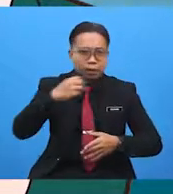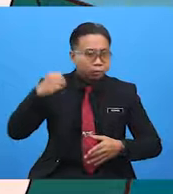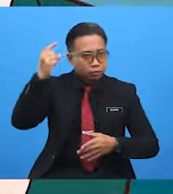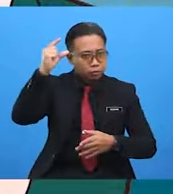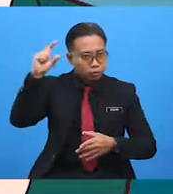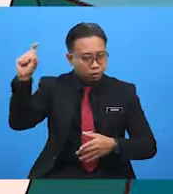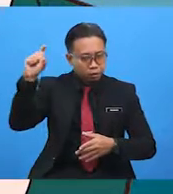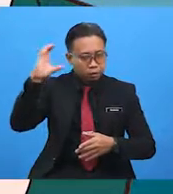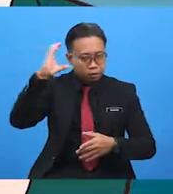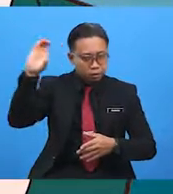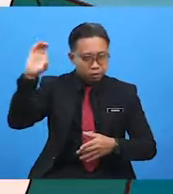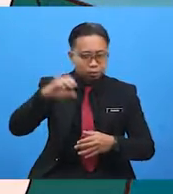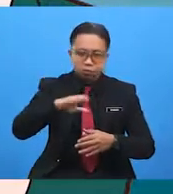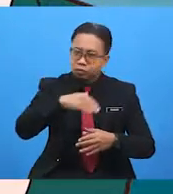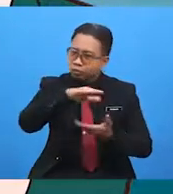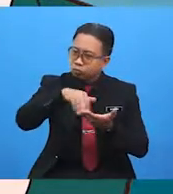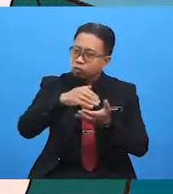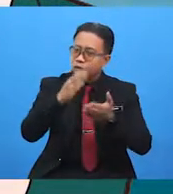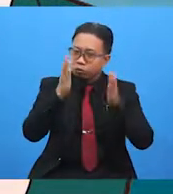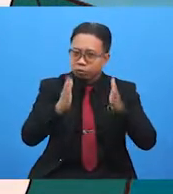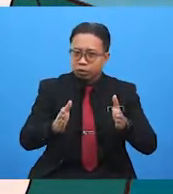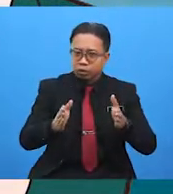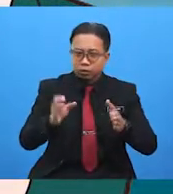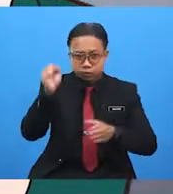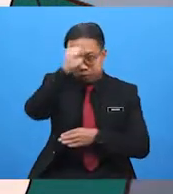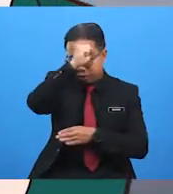Everybody is enjoying their summer holidays.